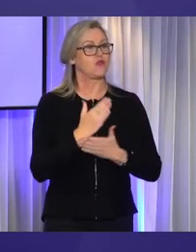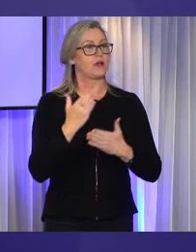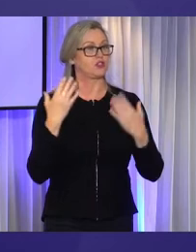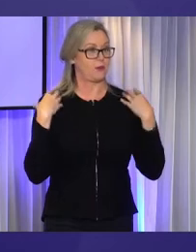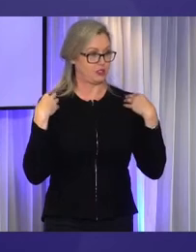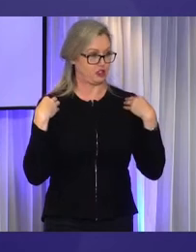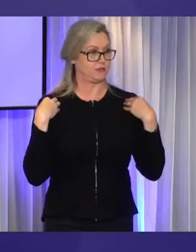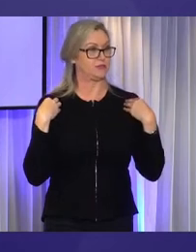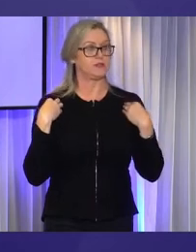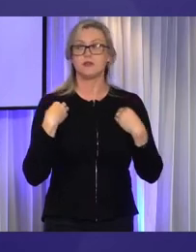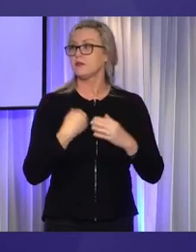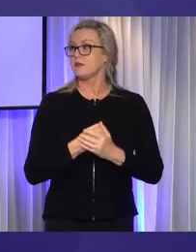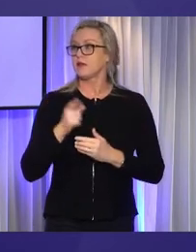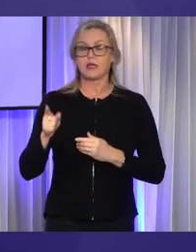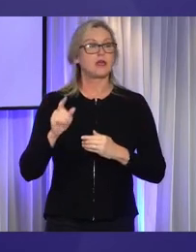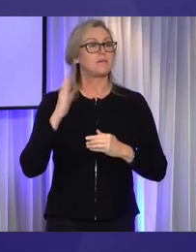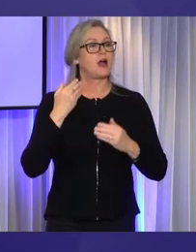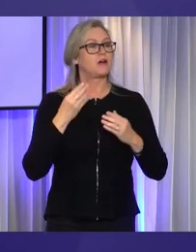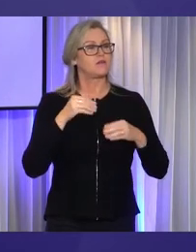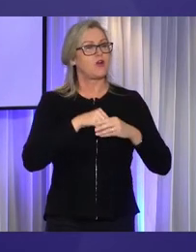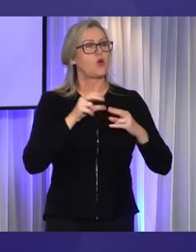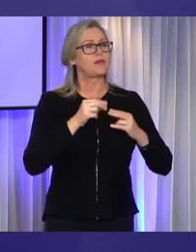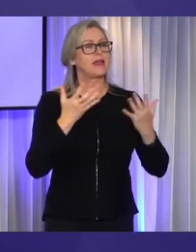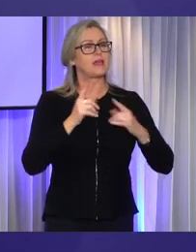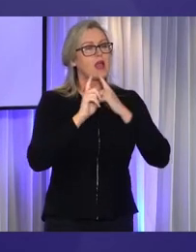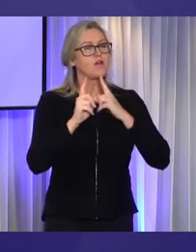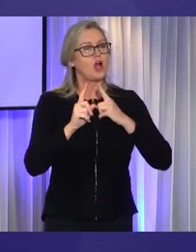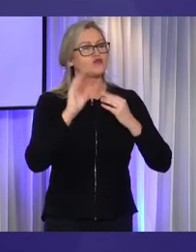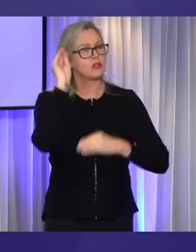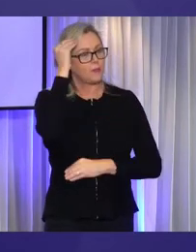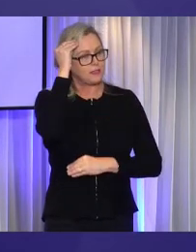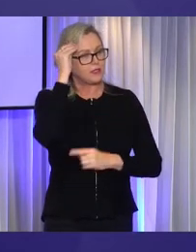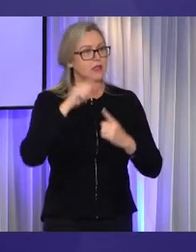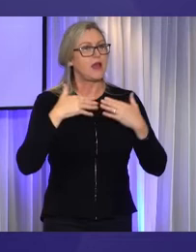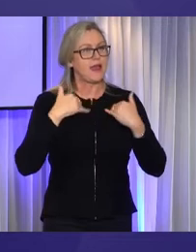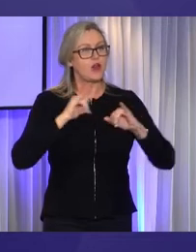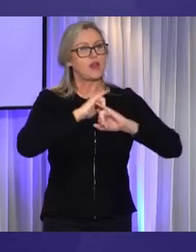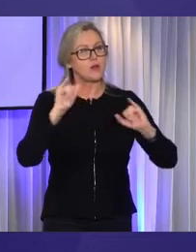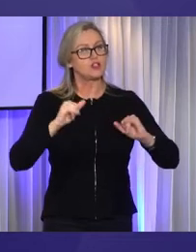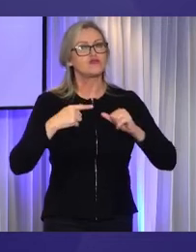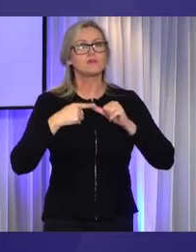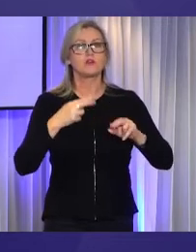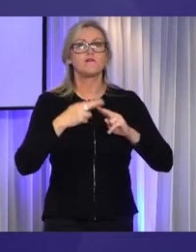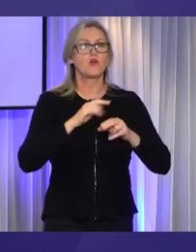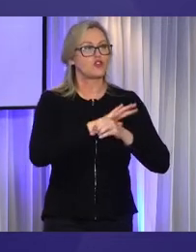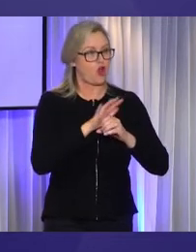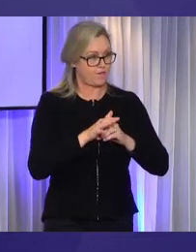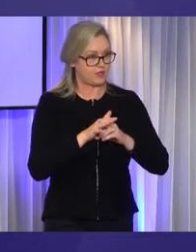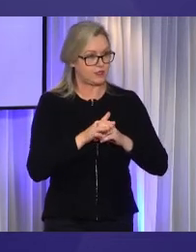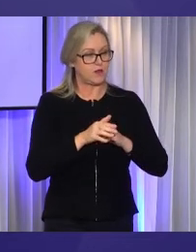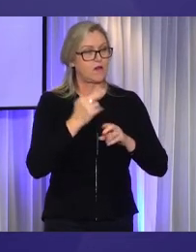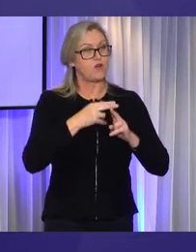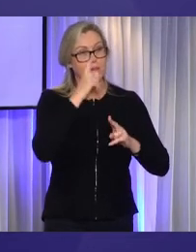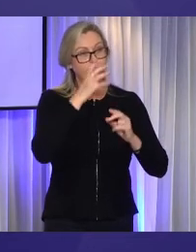He serves on many advisory committees. This includes the health emergency response to COVID-19 for people with